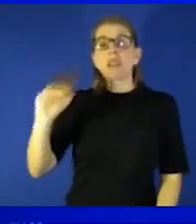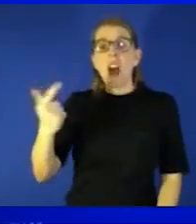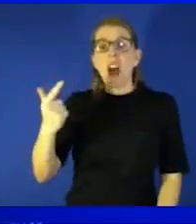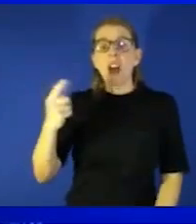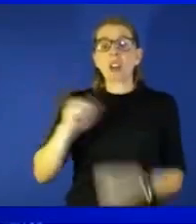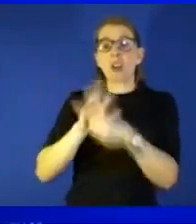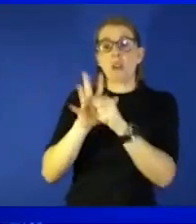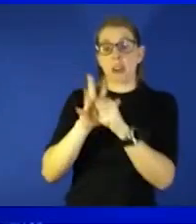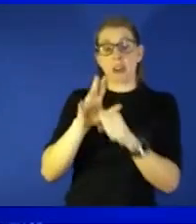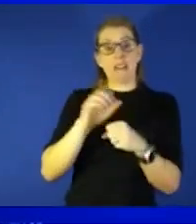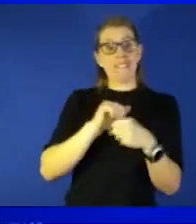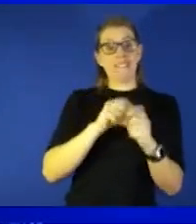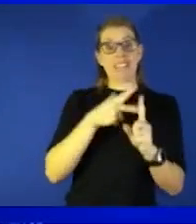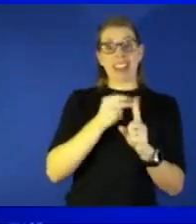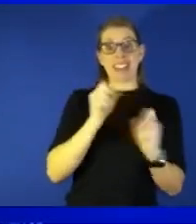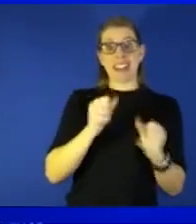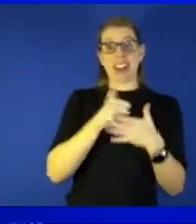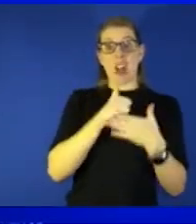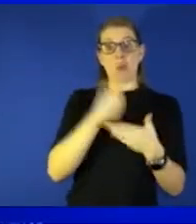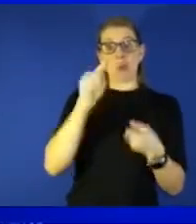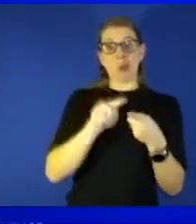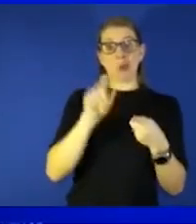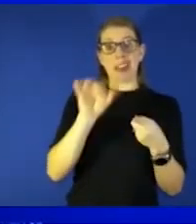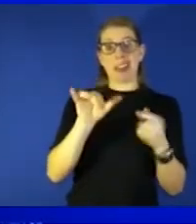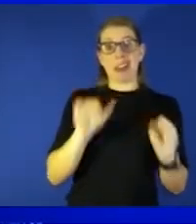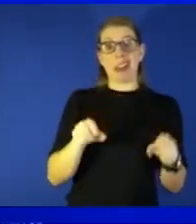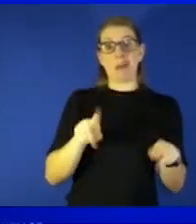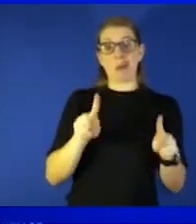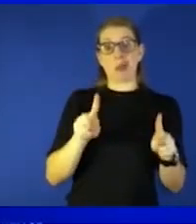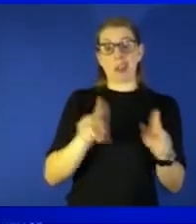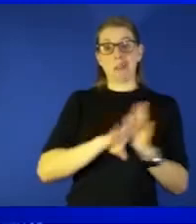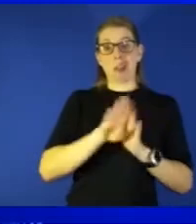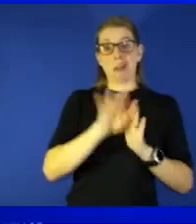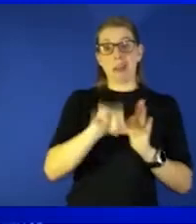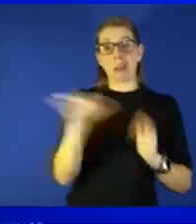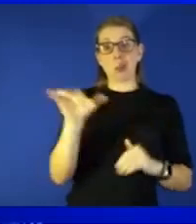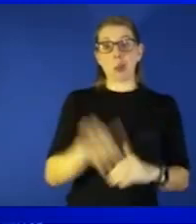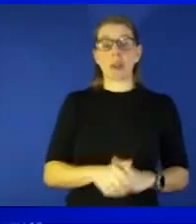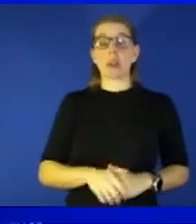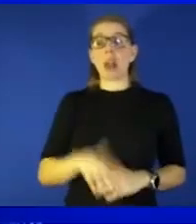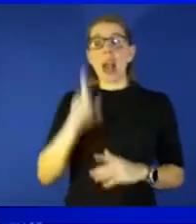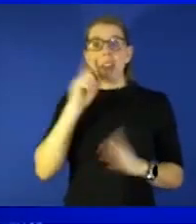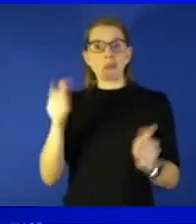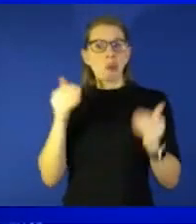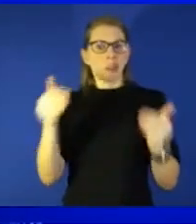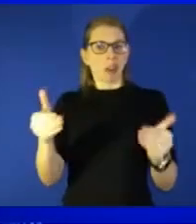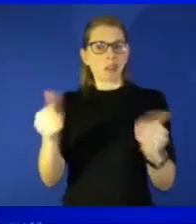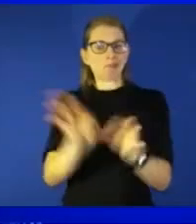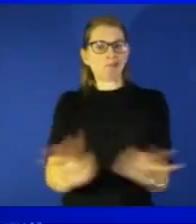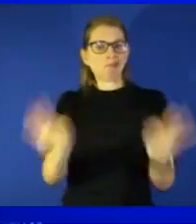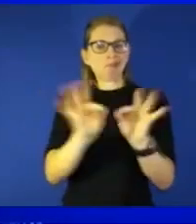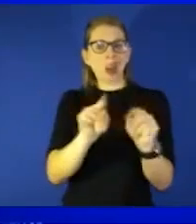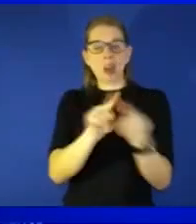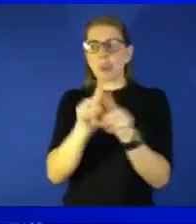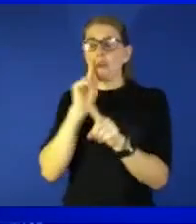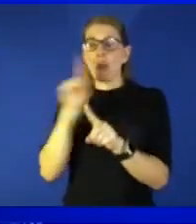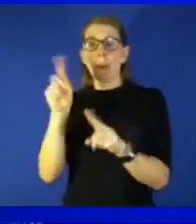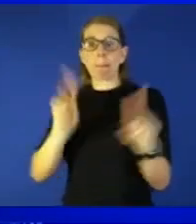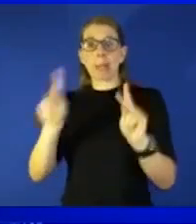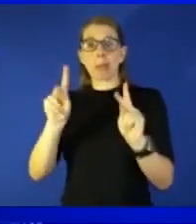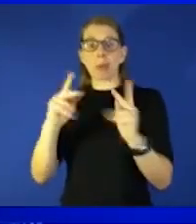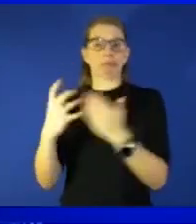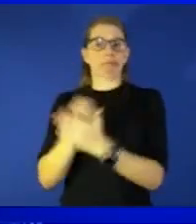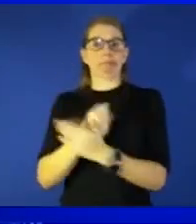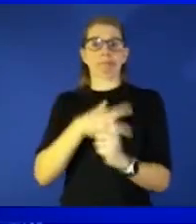help reduce that chance as well and so i think moving forward it is imperative and very important for people to get vaccinated